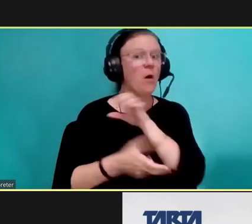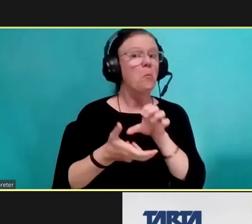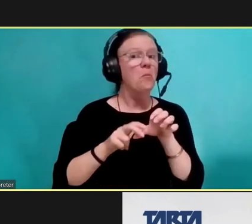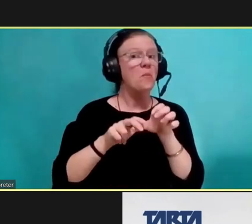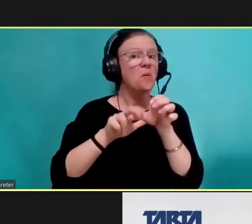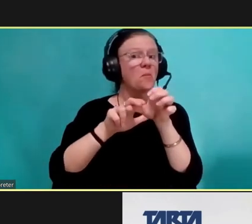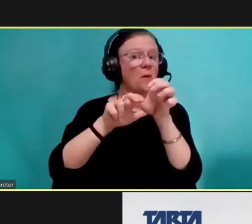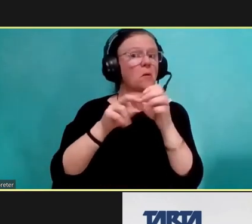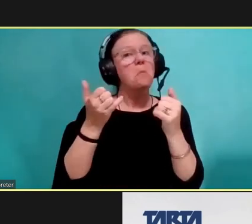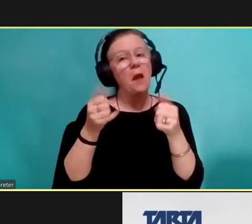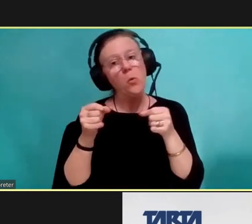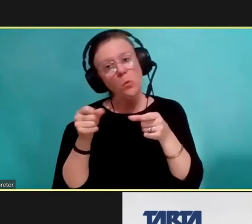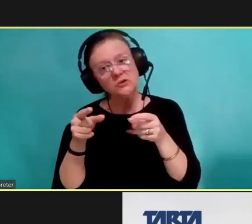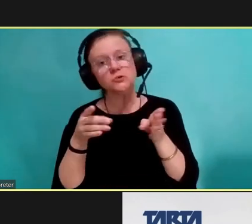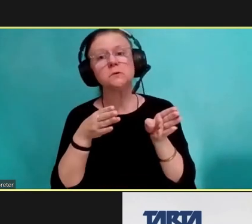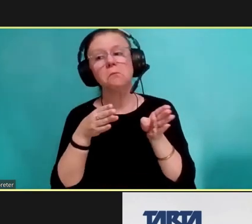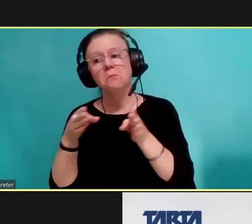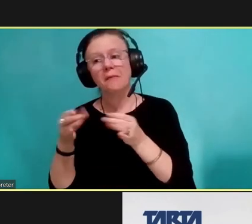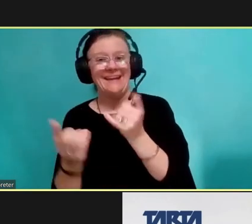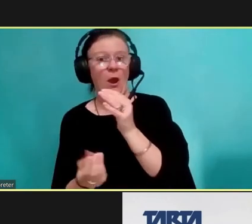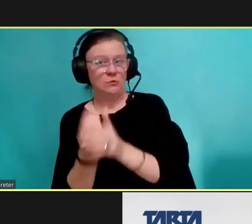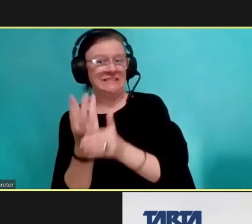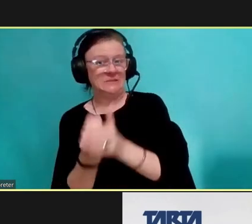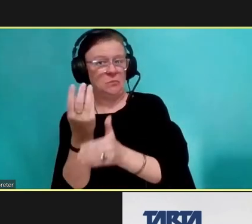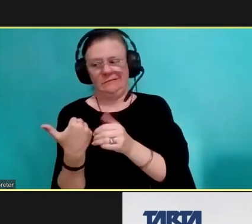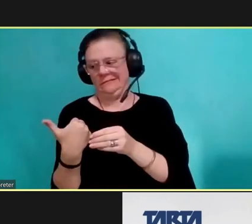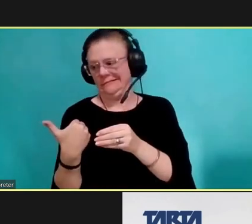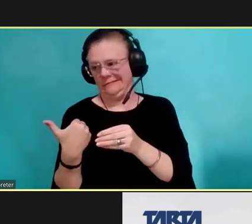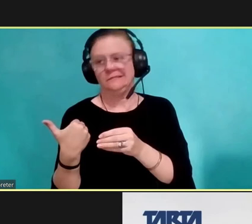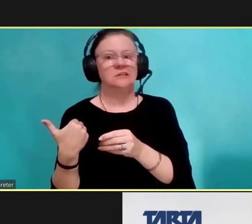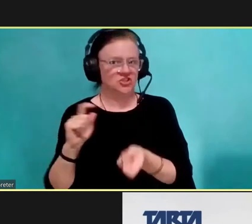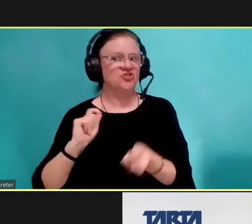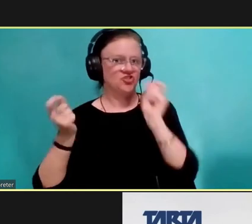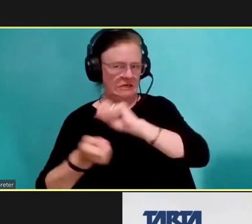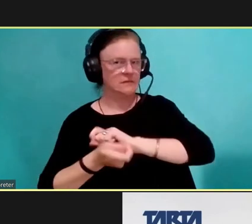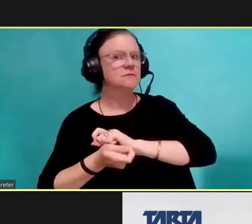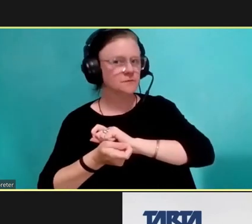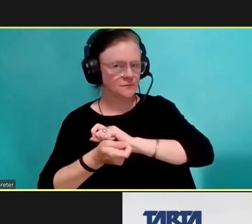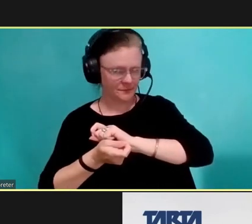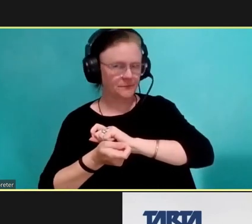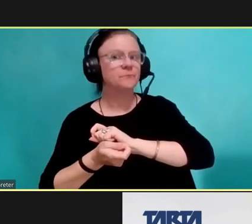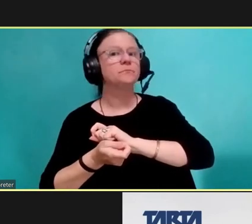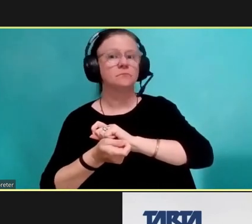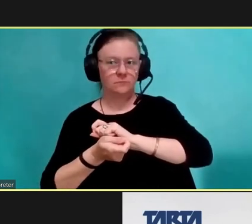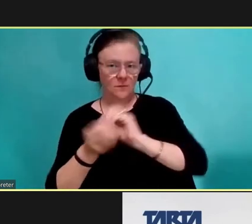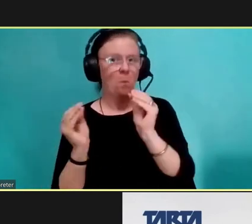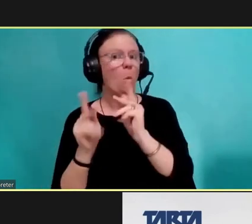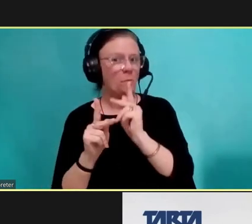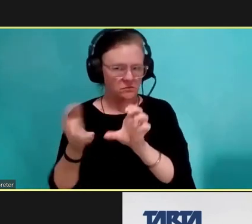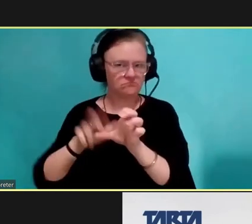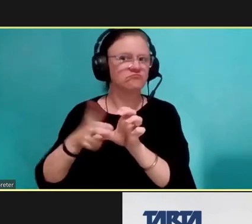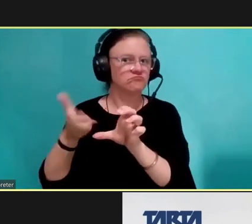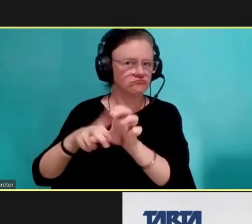typical. And this spring, after the last major service change introducing the core service, the ridership numbers did climb